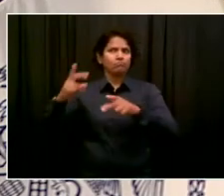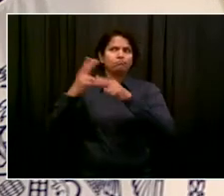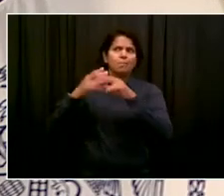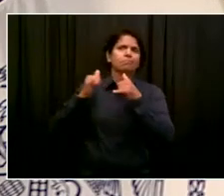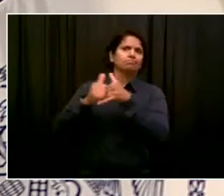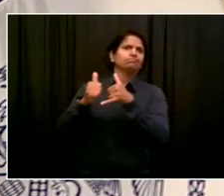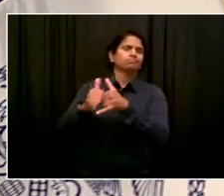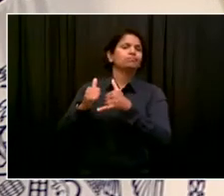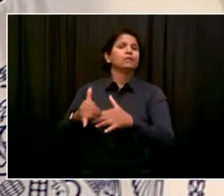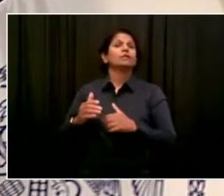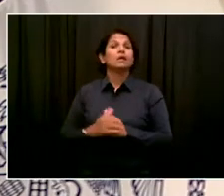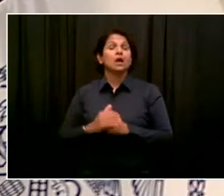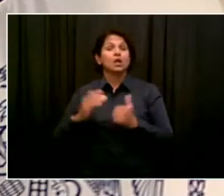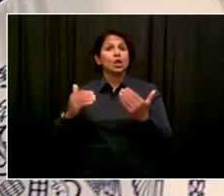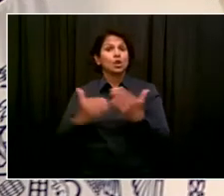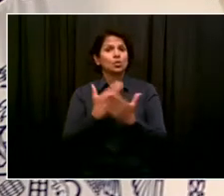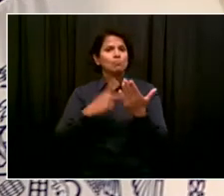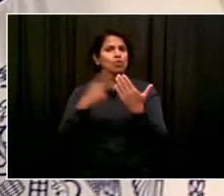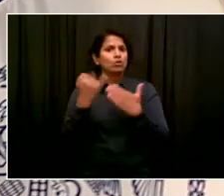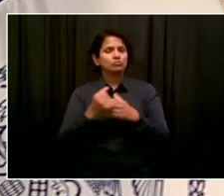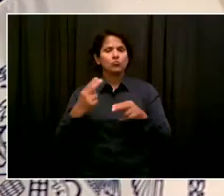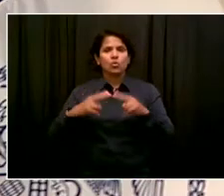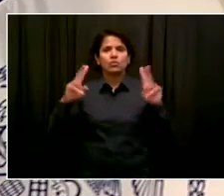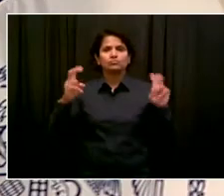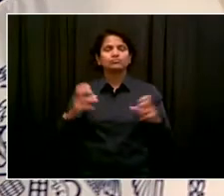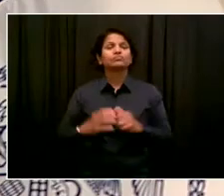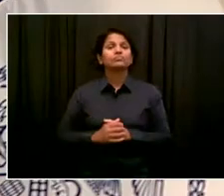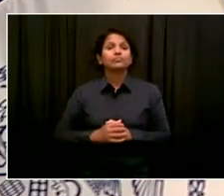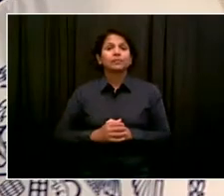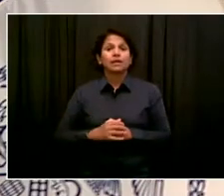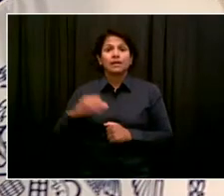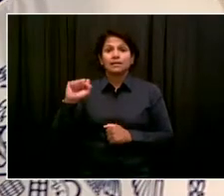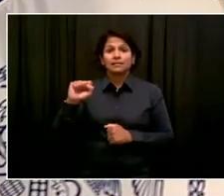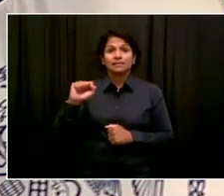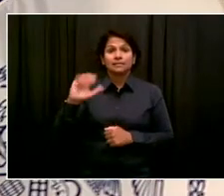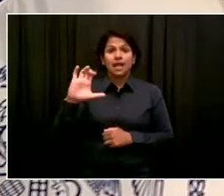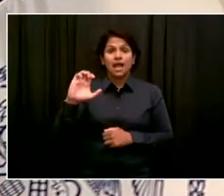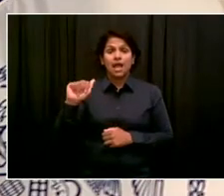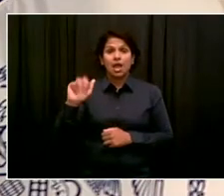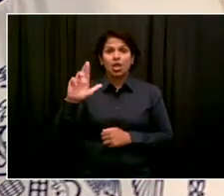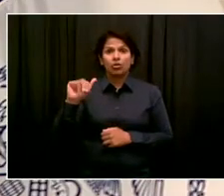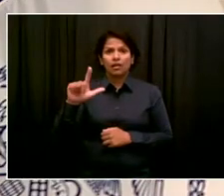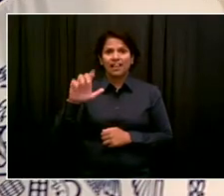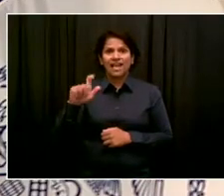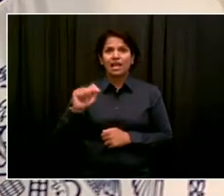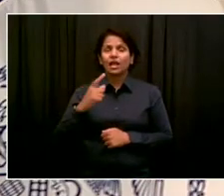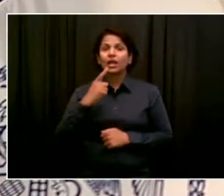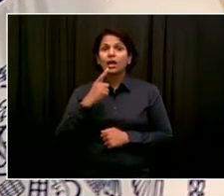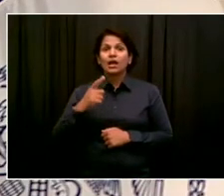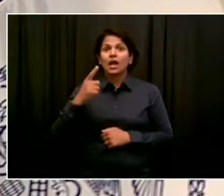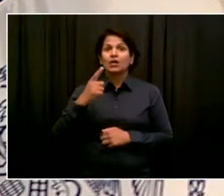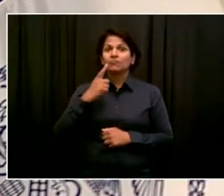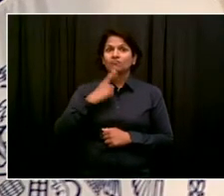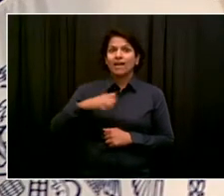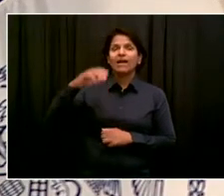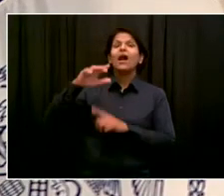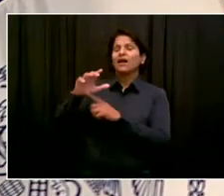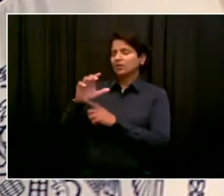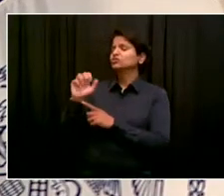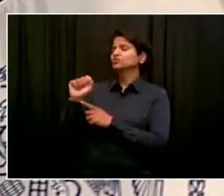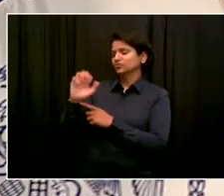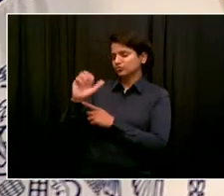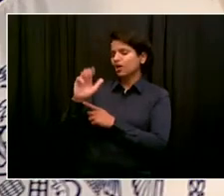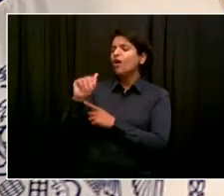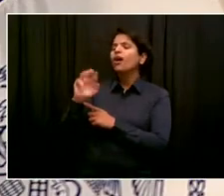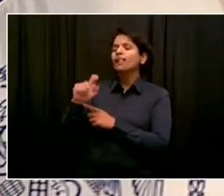And we are honored to say, coming at you live right now, Raekwon. Raekwon, it's